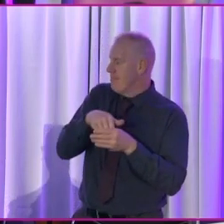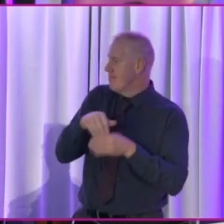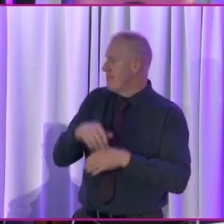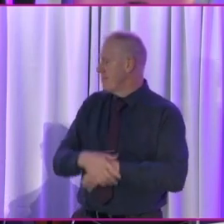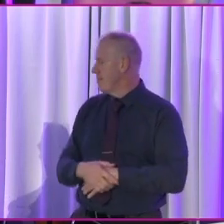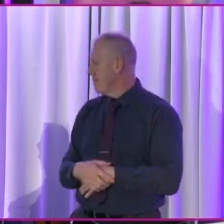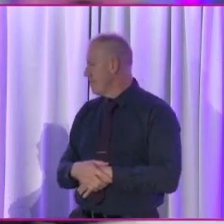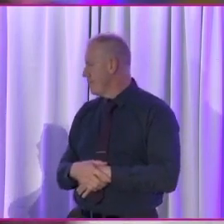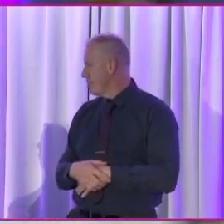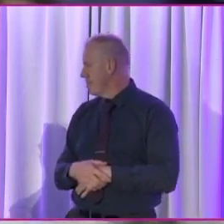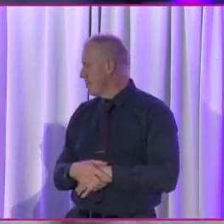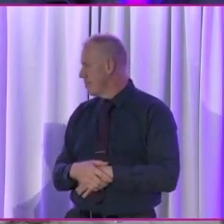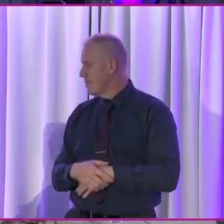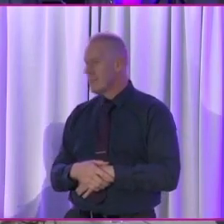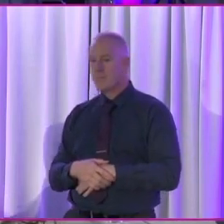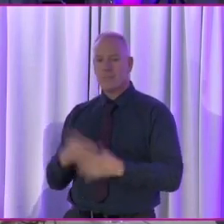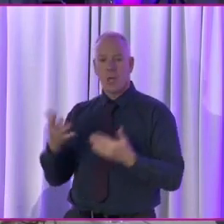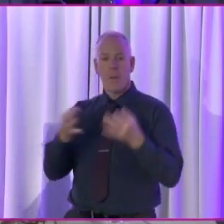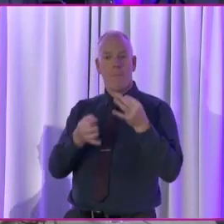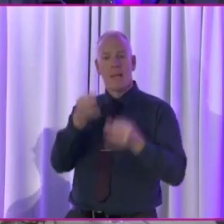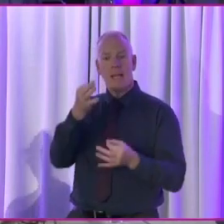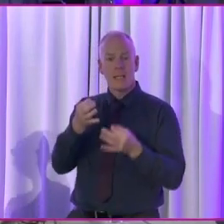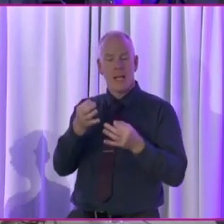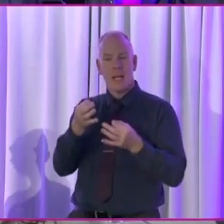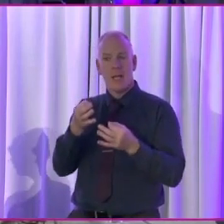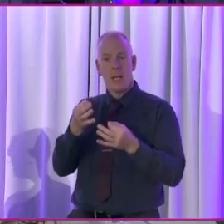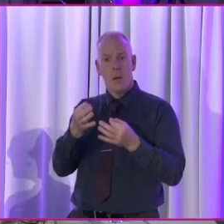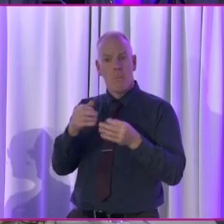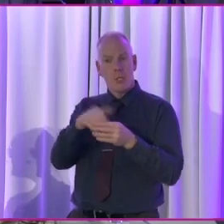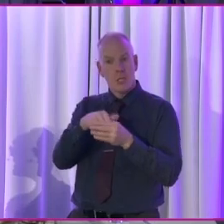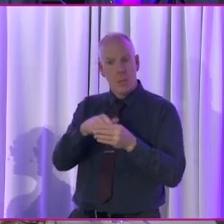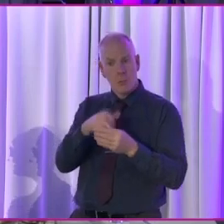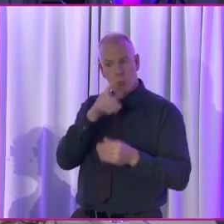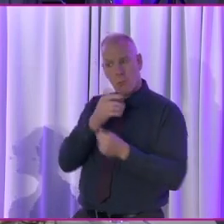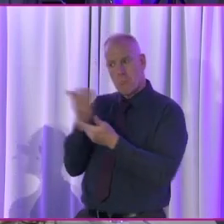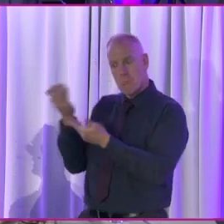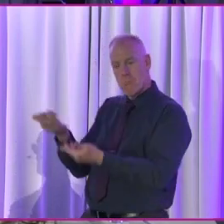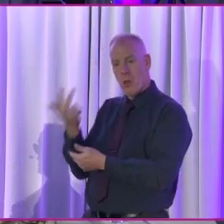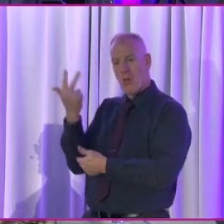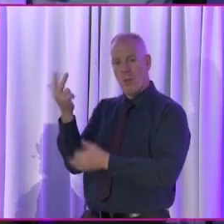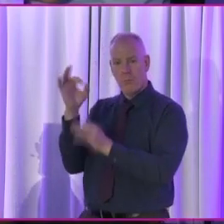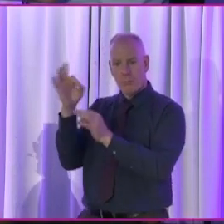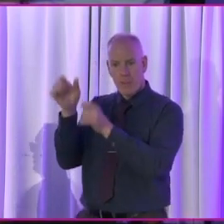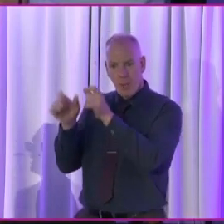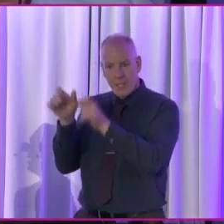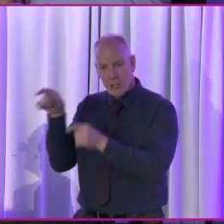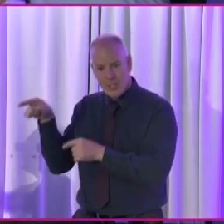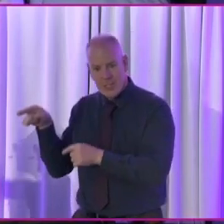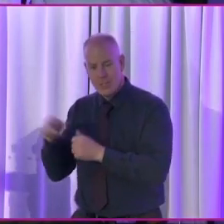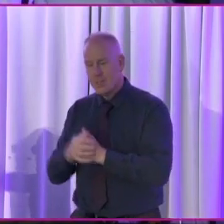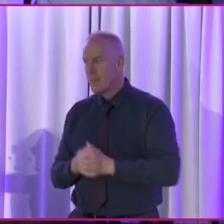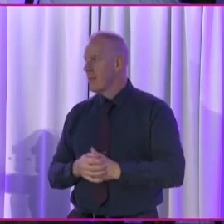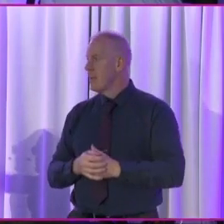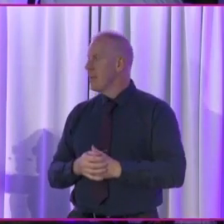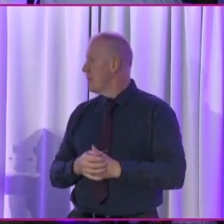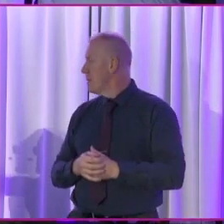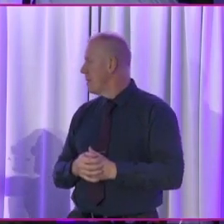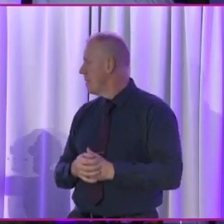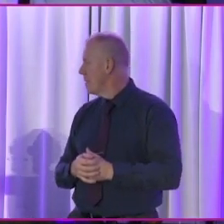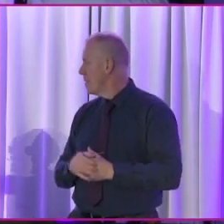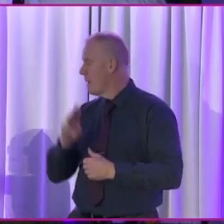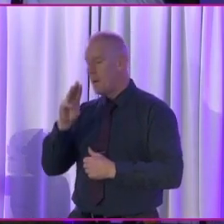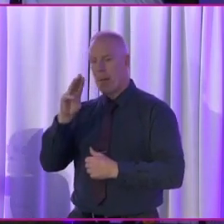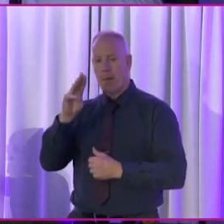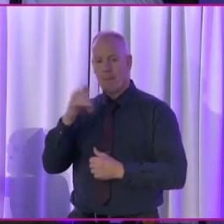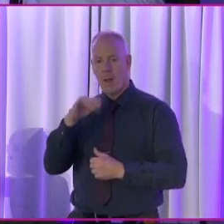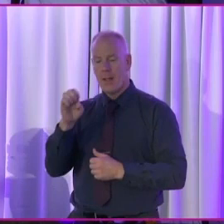And what talk about political participation and talk to politicians. So we have three fantastic politicians here. We have Pauline Tully who is